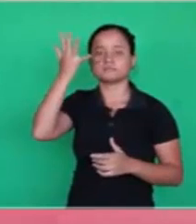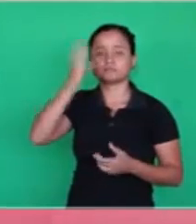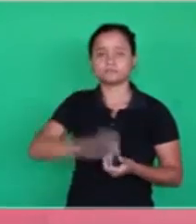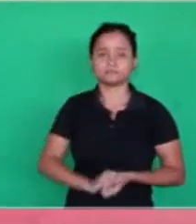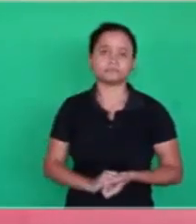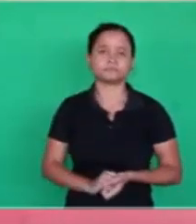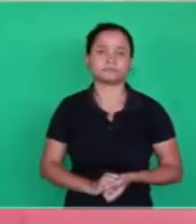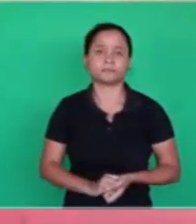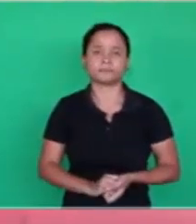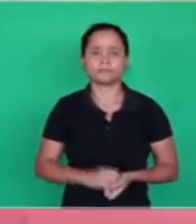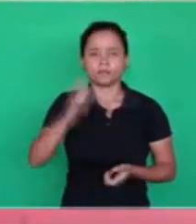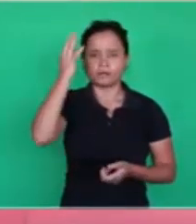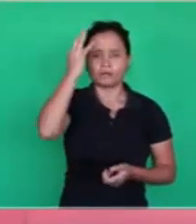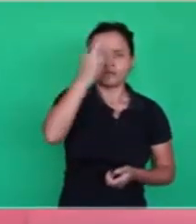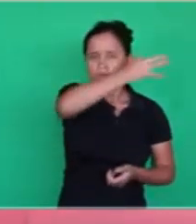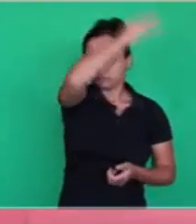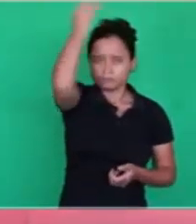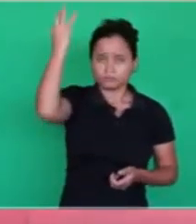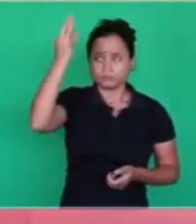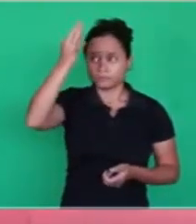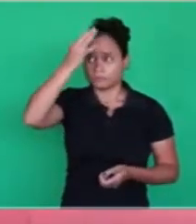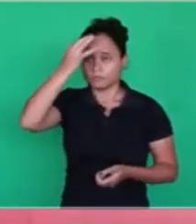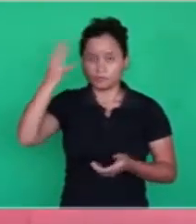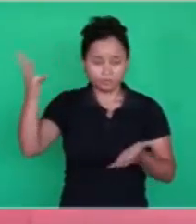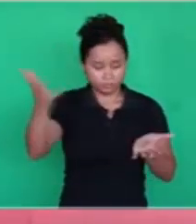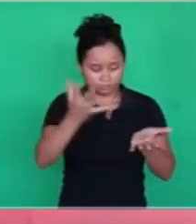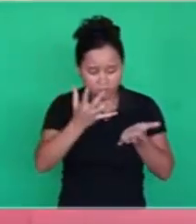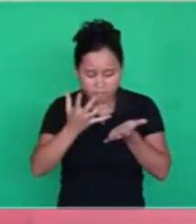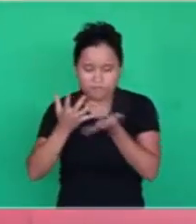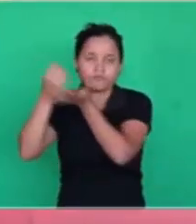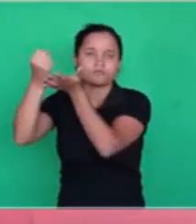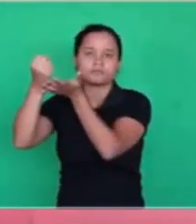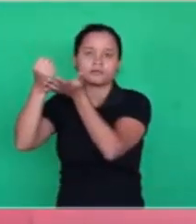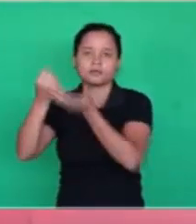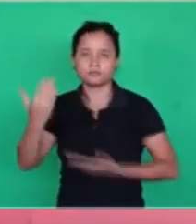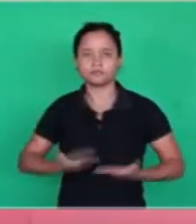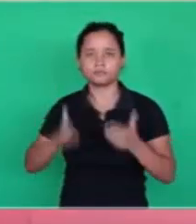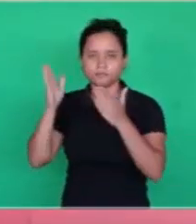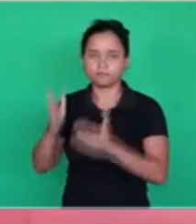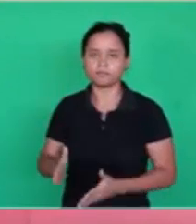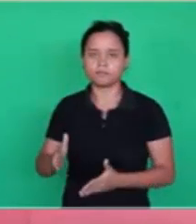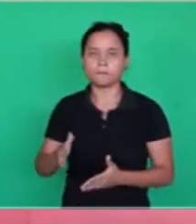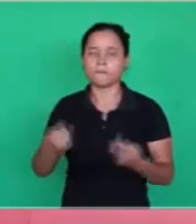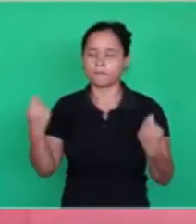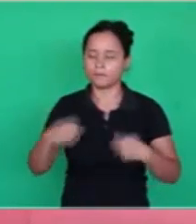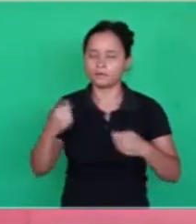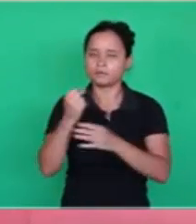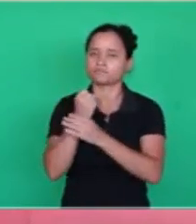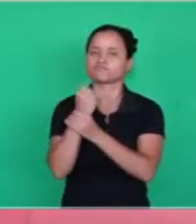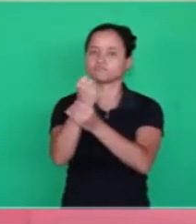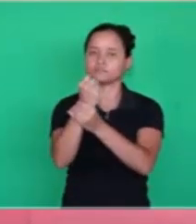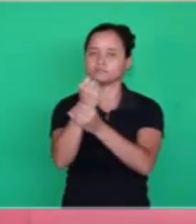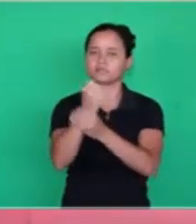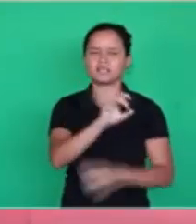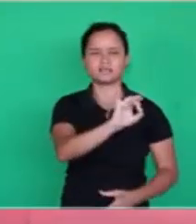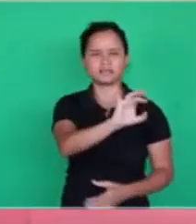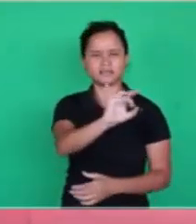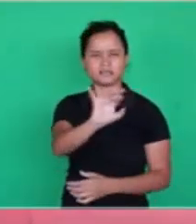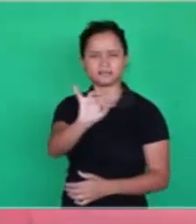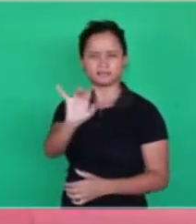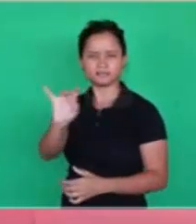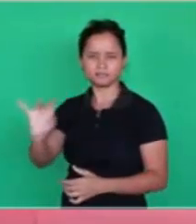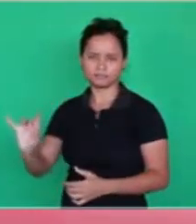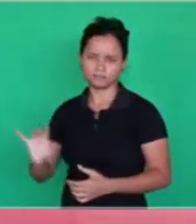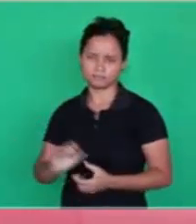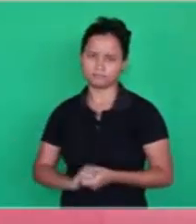this moment, it's gone. Nothing else is left to say. The Holy Spirit will be removed and the church must be strengthened.